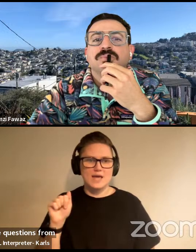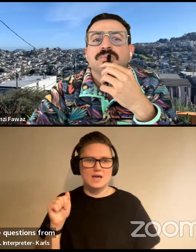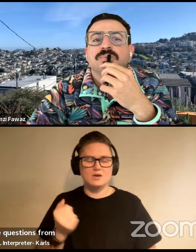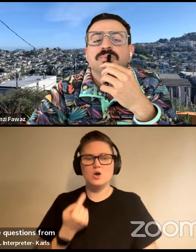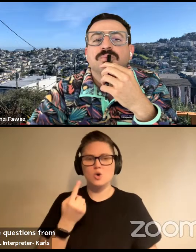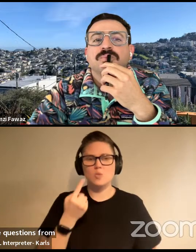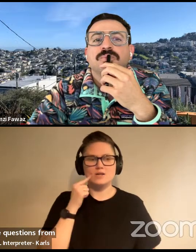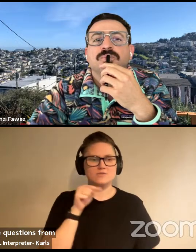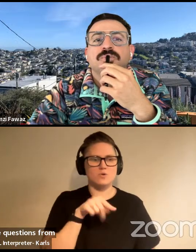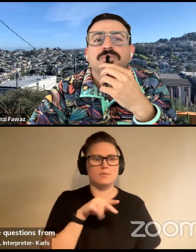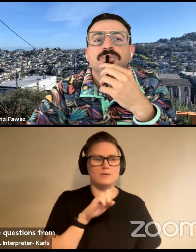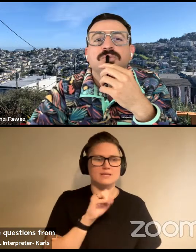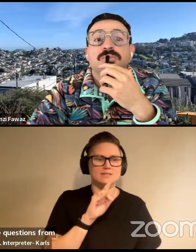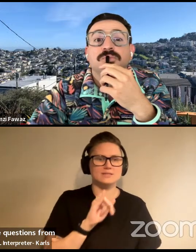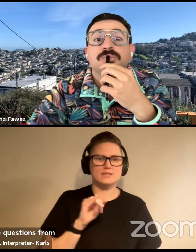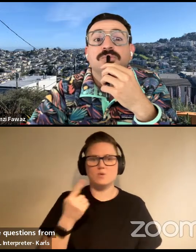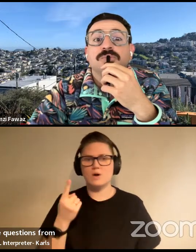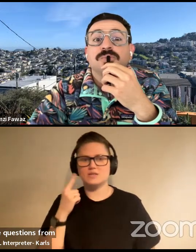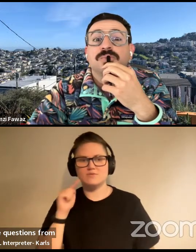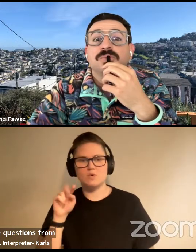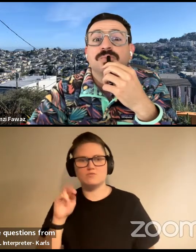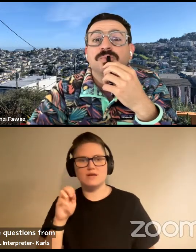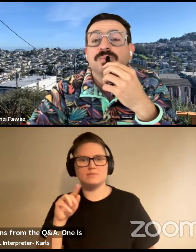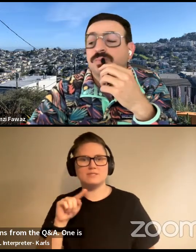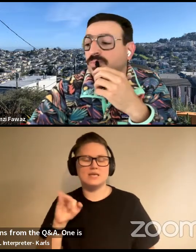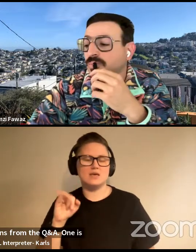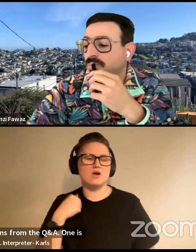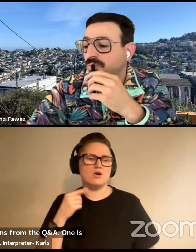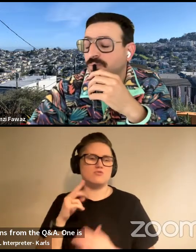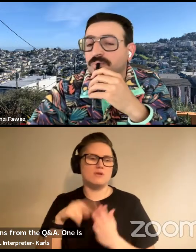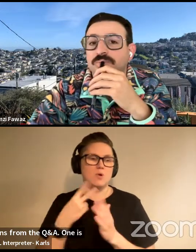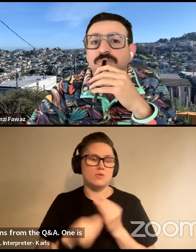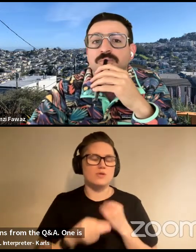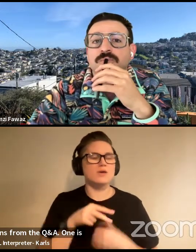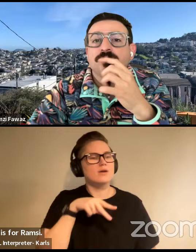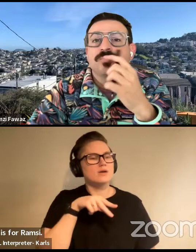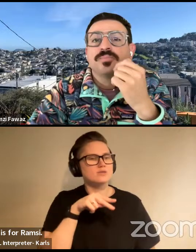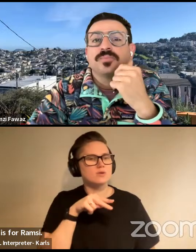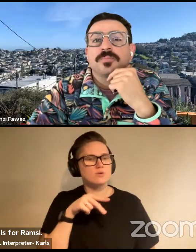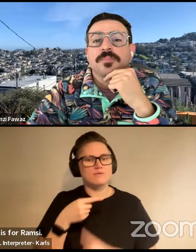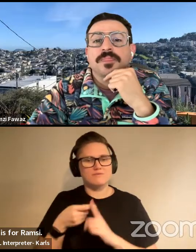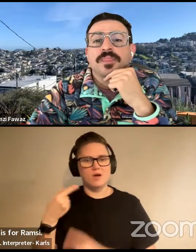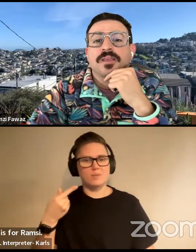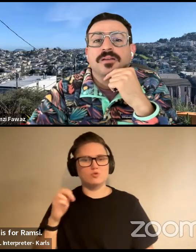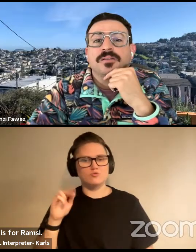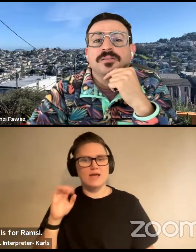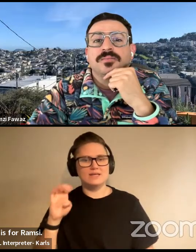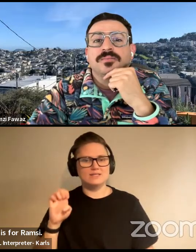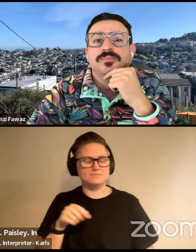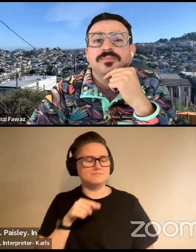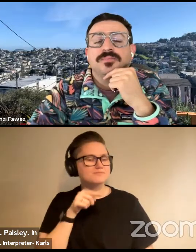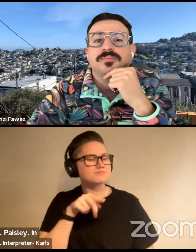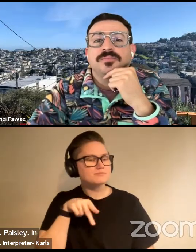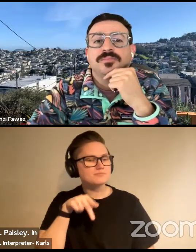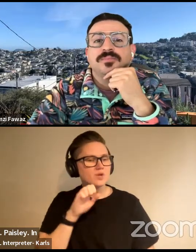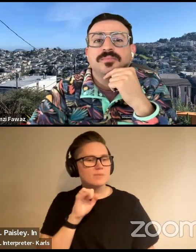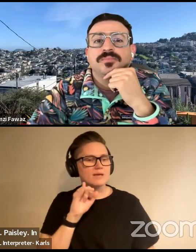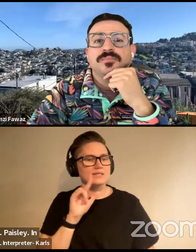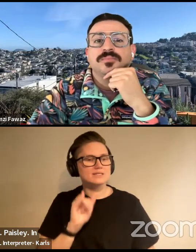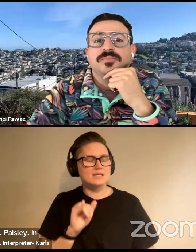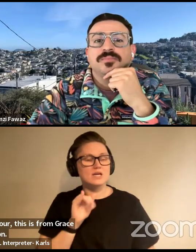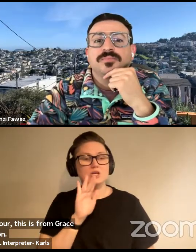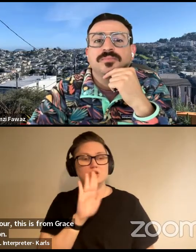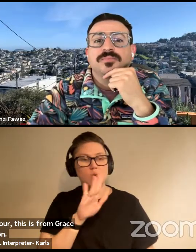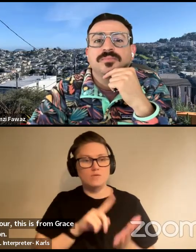for Paisley and was for Ramsey. I'll read them both. Um, Paisley in your, this is from Grace Halverson. Paisley, in your research, did you